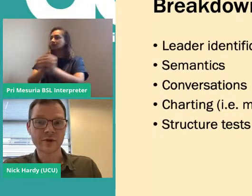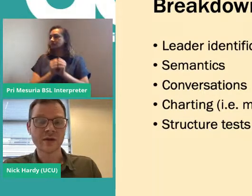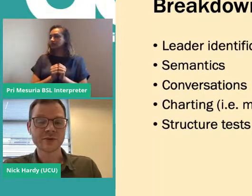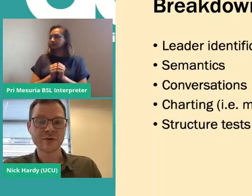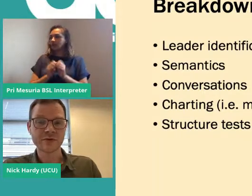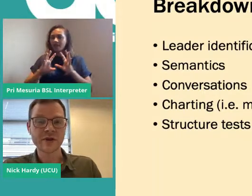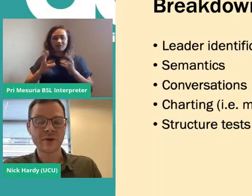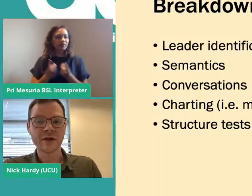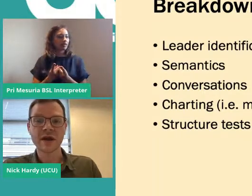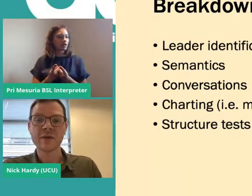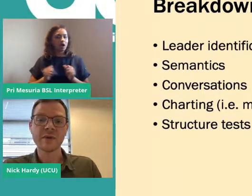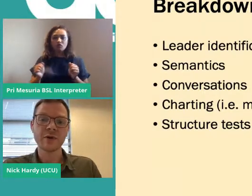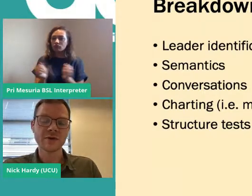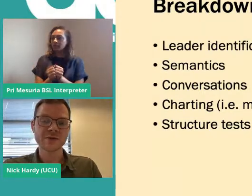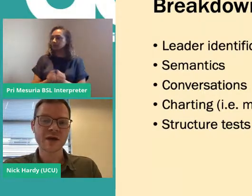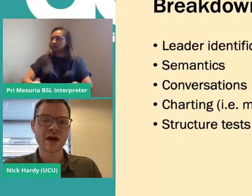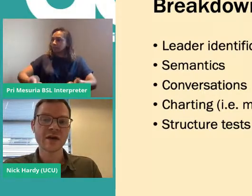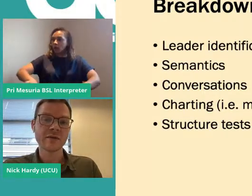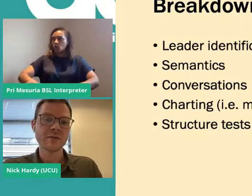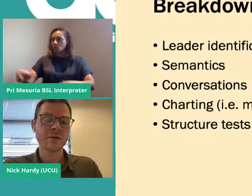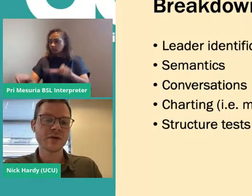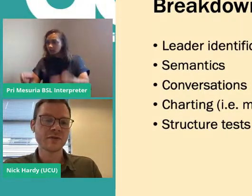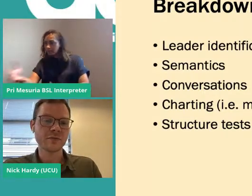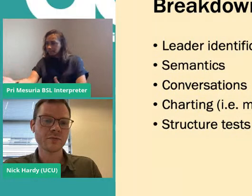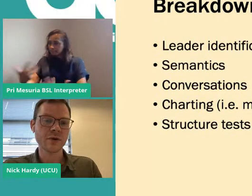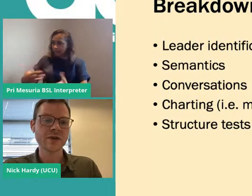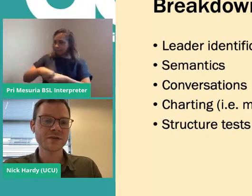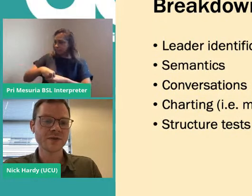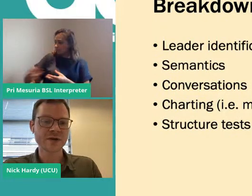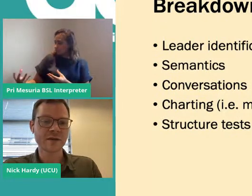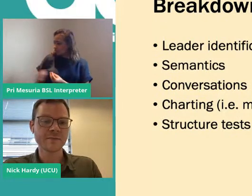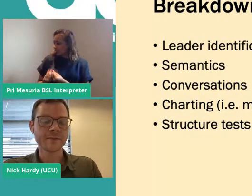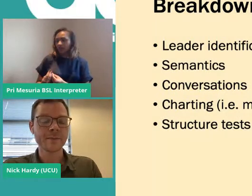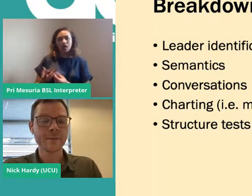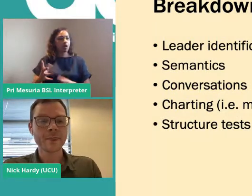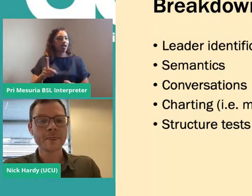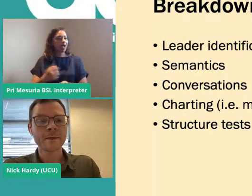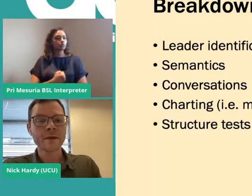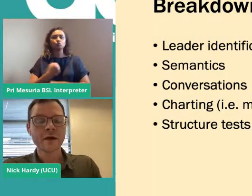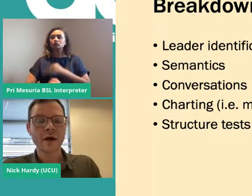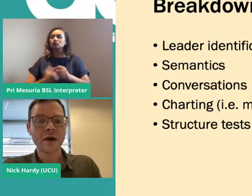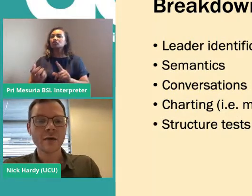and come to an agreement and get people on the side with what needs to be done.